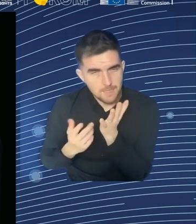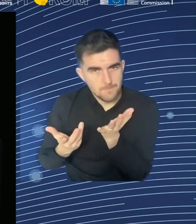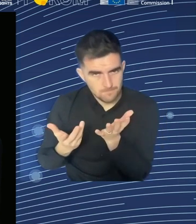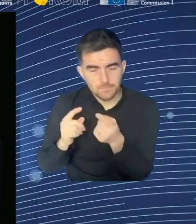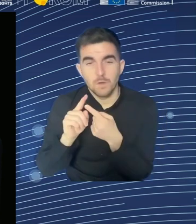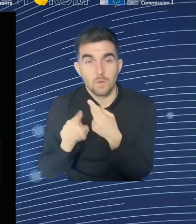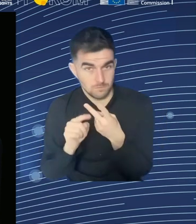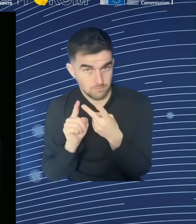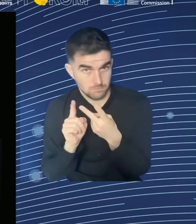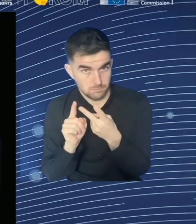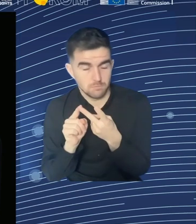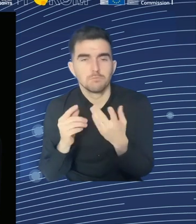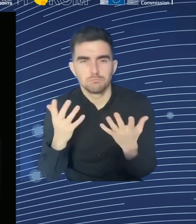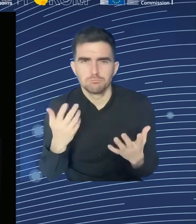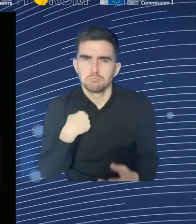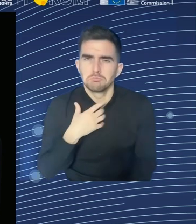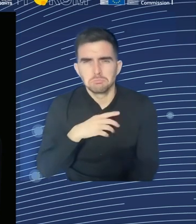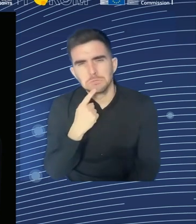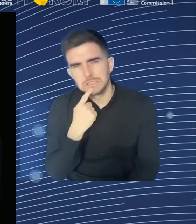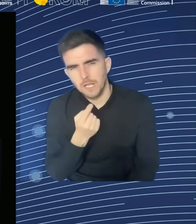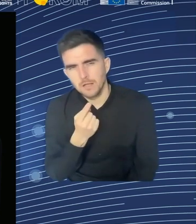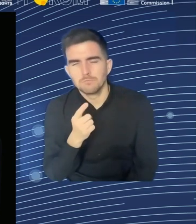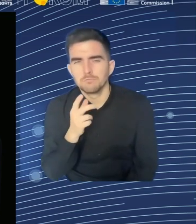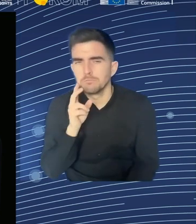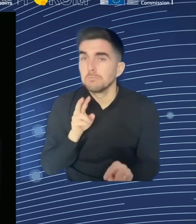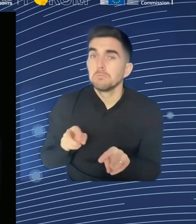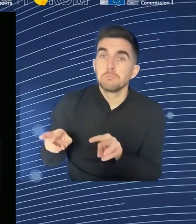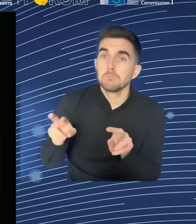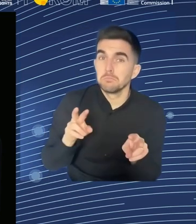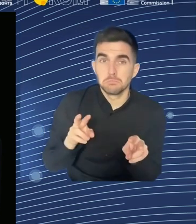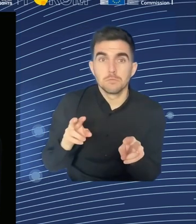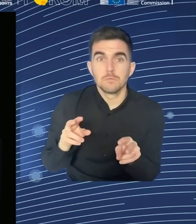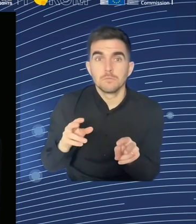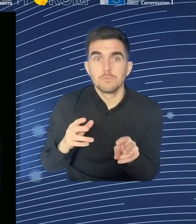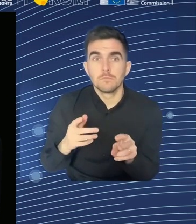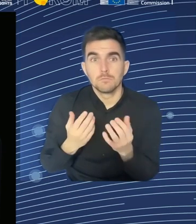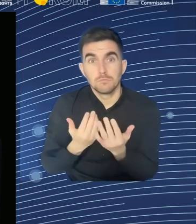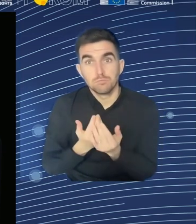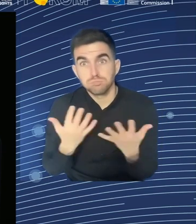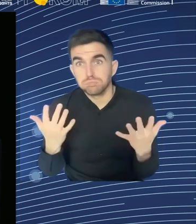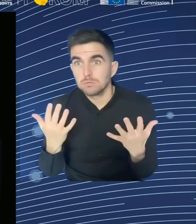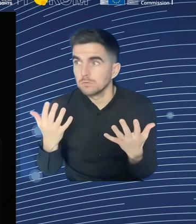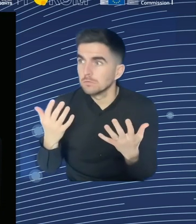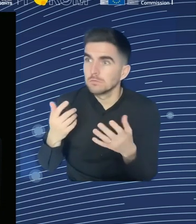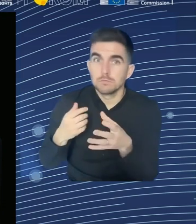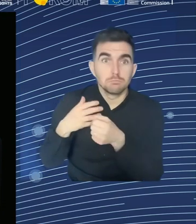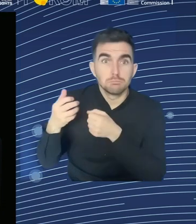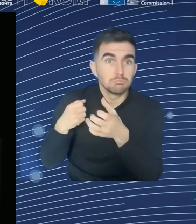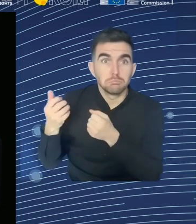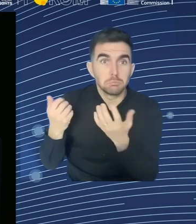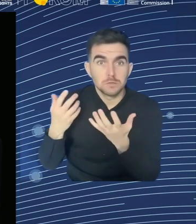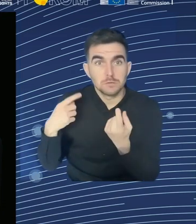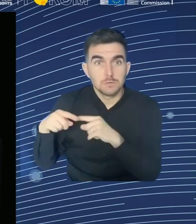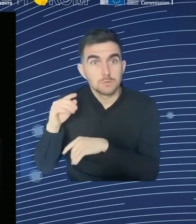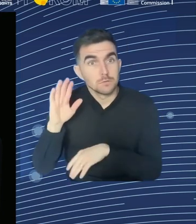have witnessed is unrealistic demands from people to be able to get a job. Whether